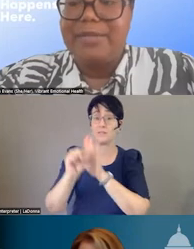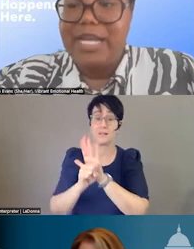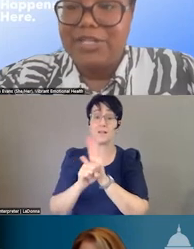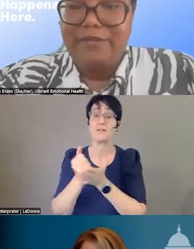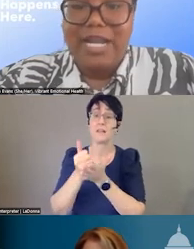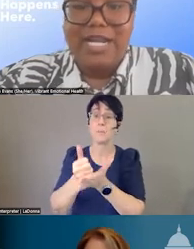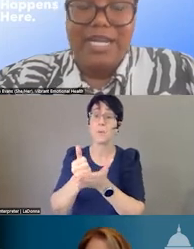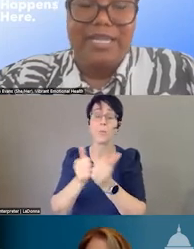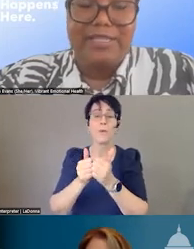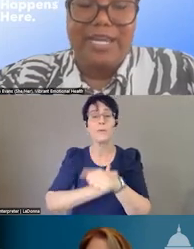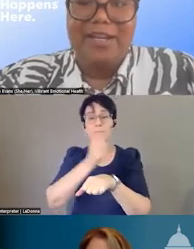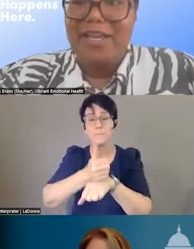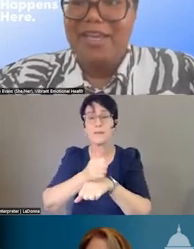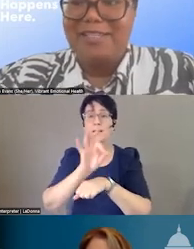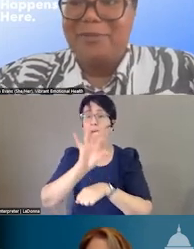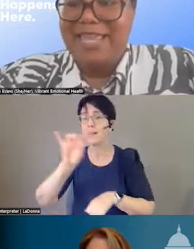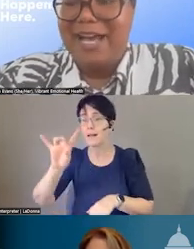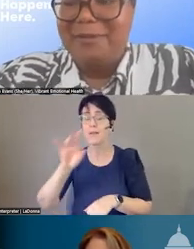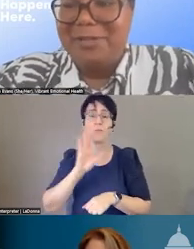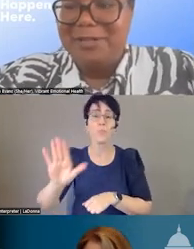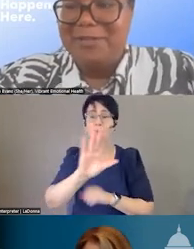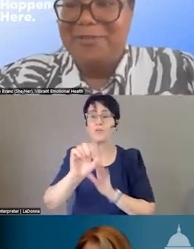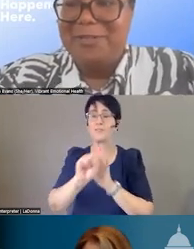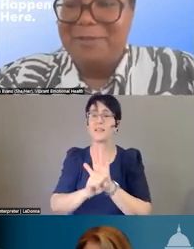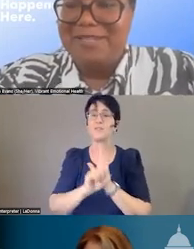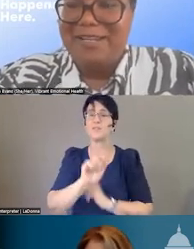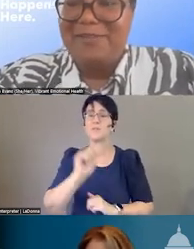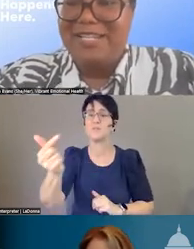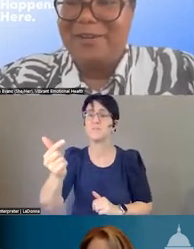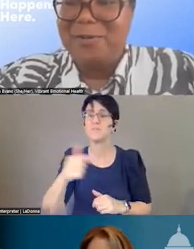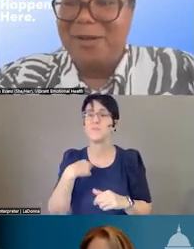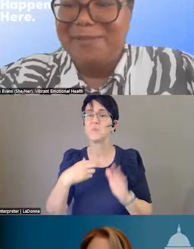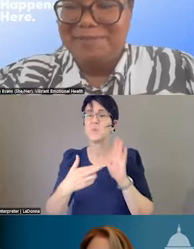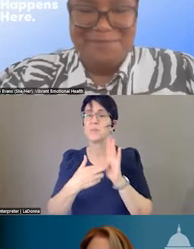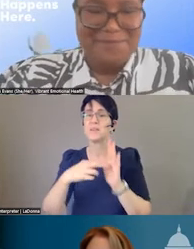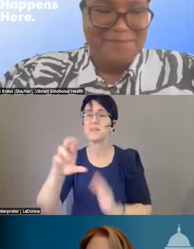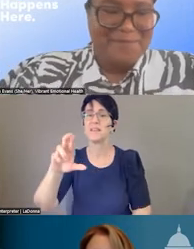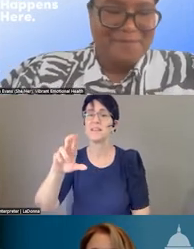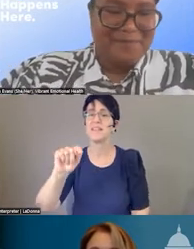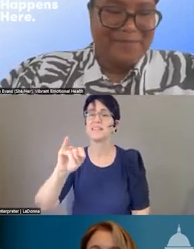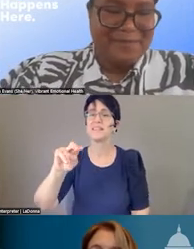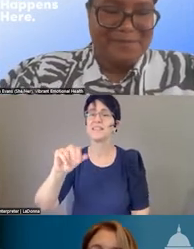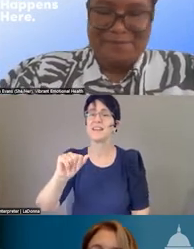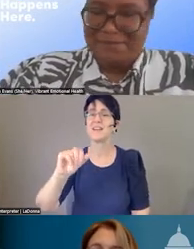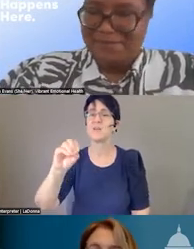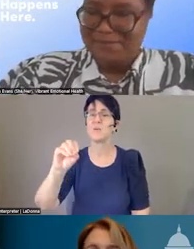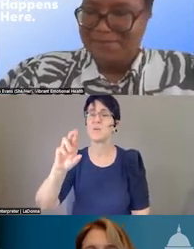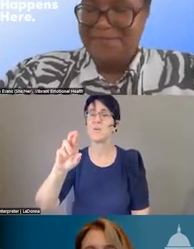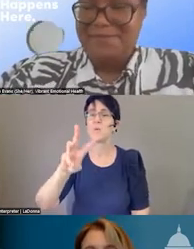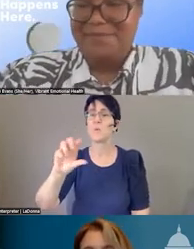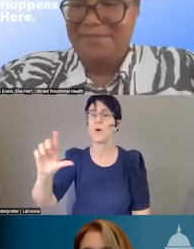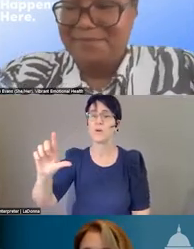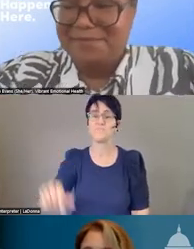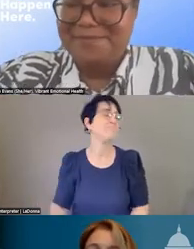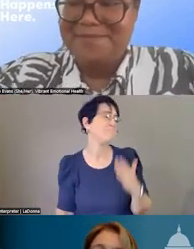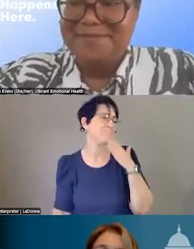implementation of 988 in the state. And so with that, I will turn it over to Representative Tina Orwell. Thank you, Laura, for that